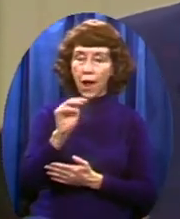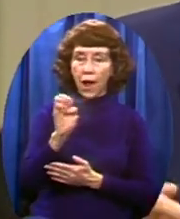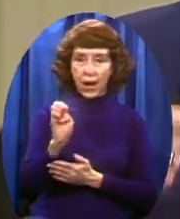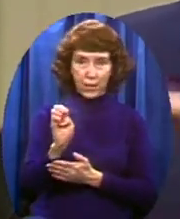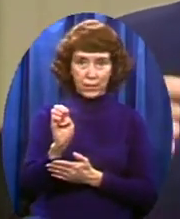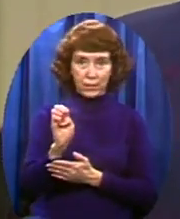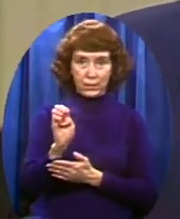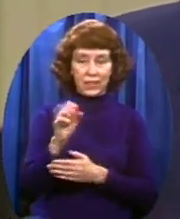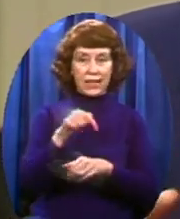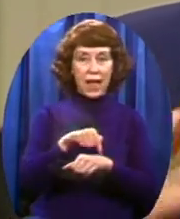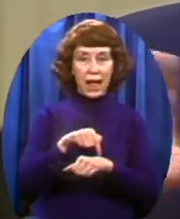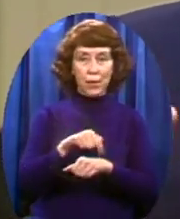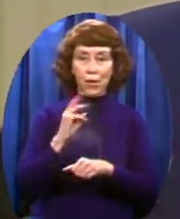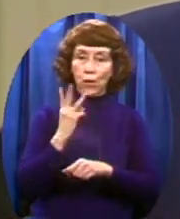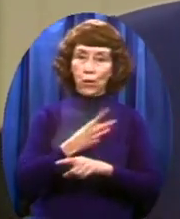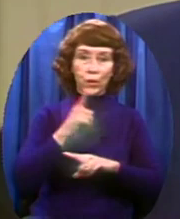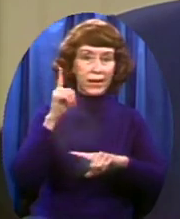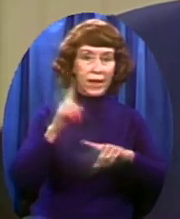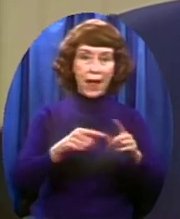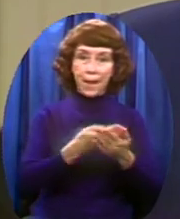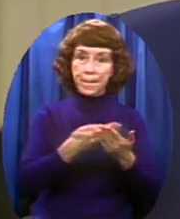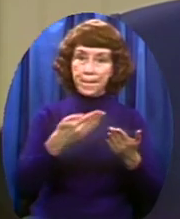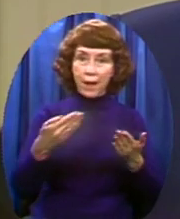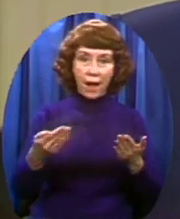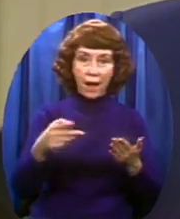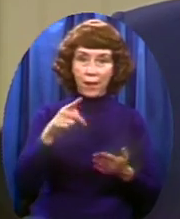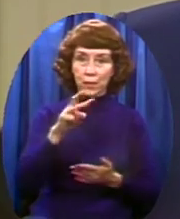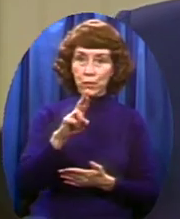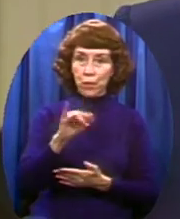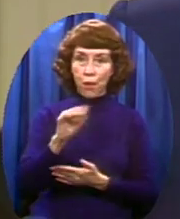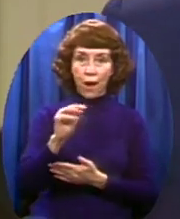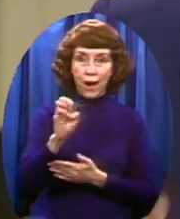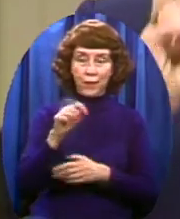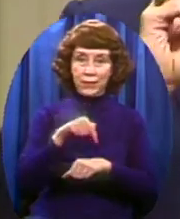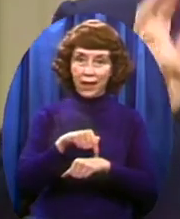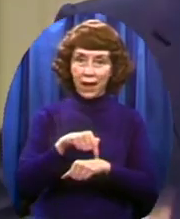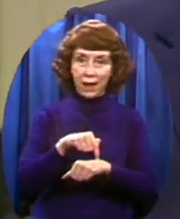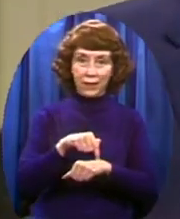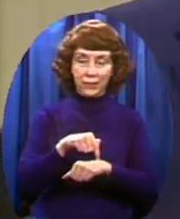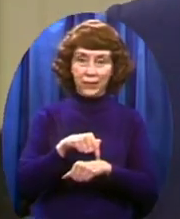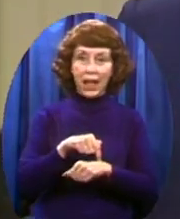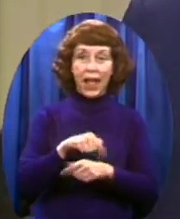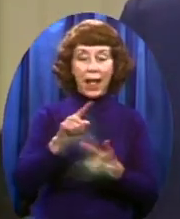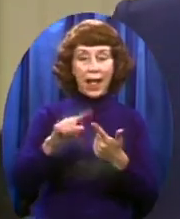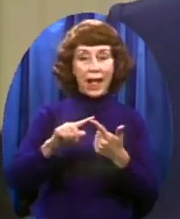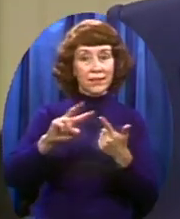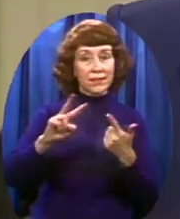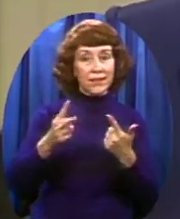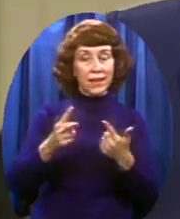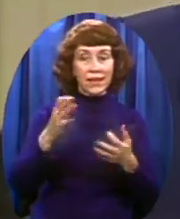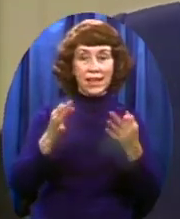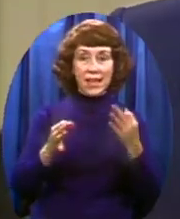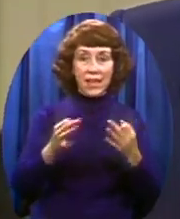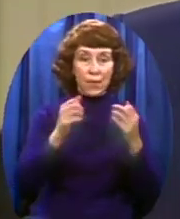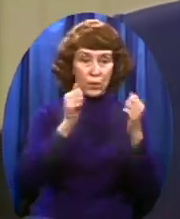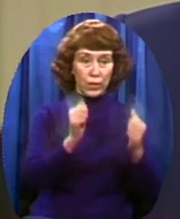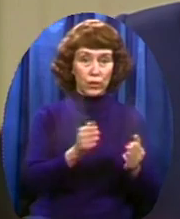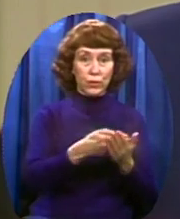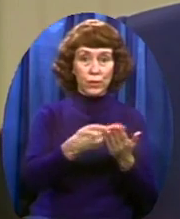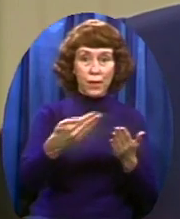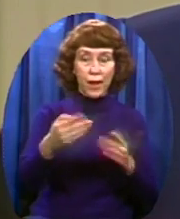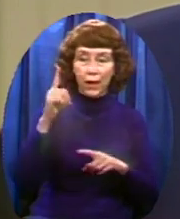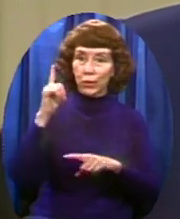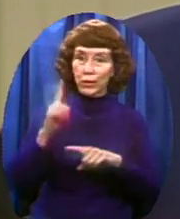every week One hour a week, it's not for sale from anybody, hardly And secondly, if we could buy it, we couldn't afford it